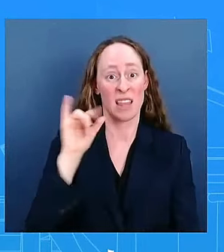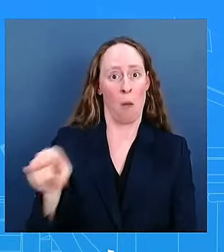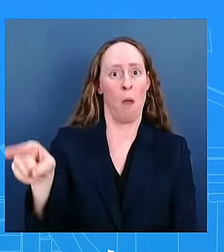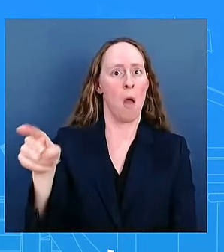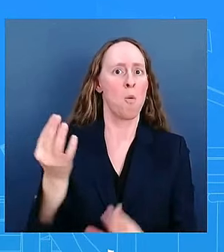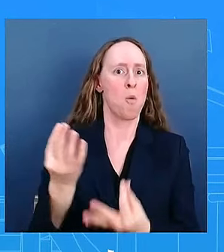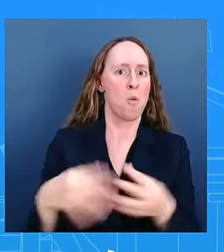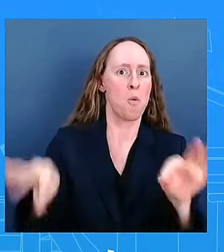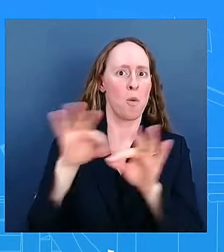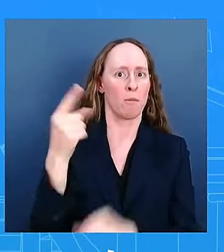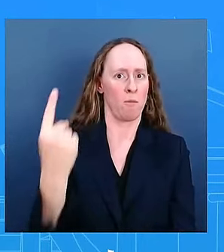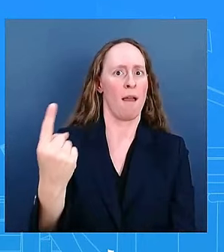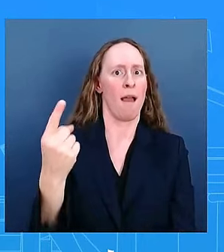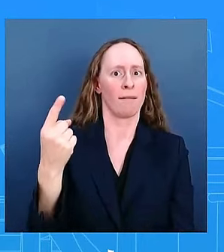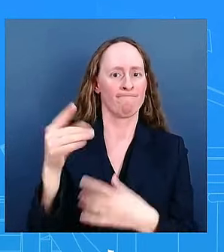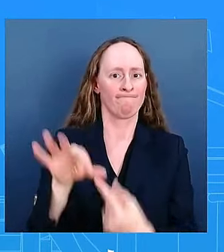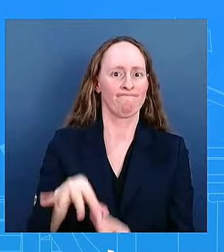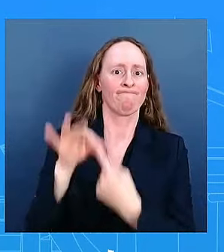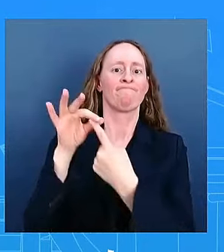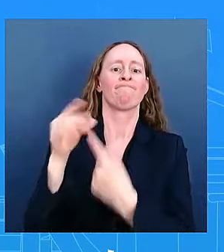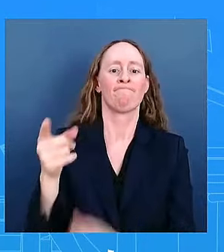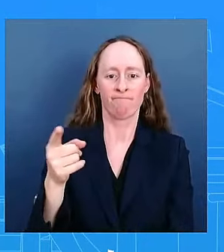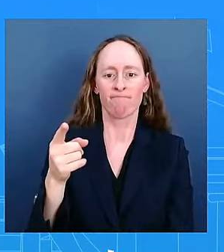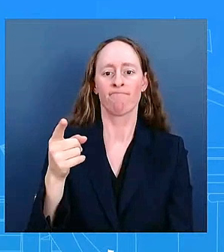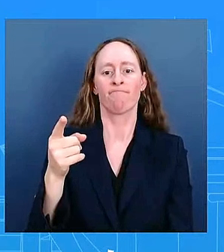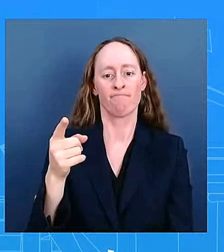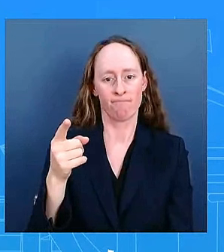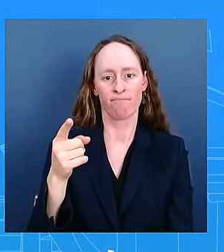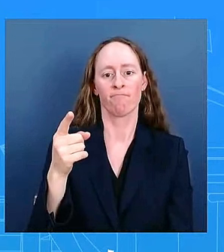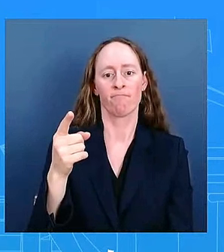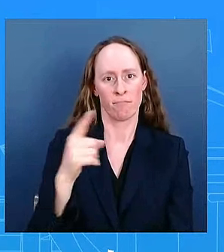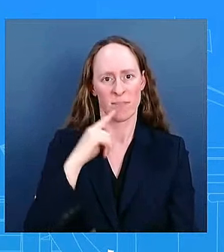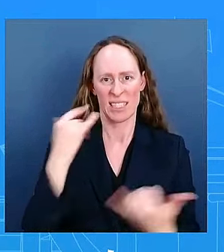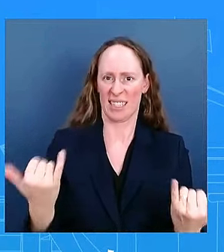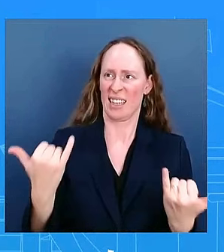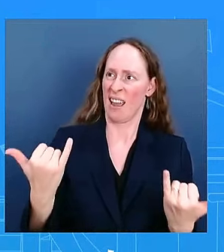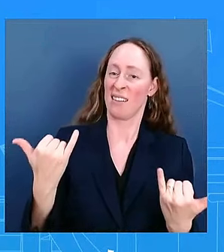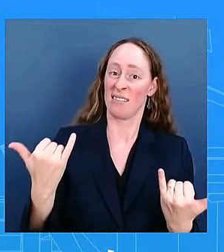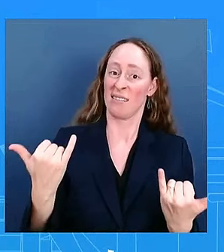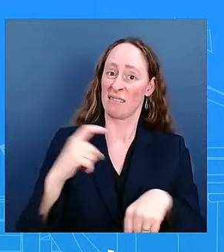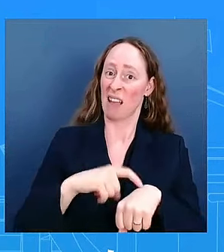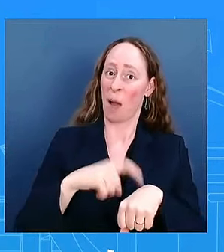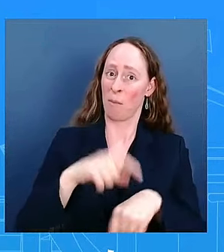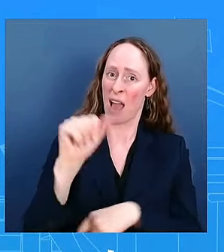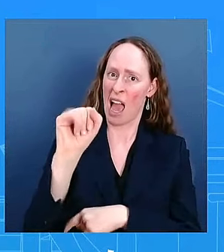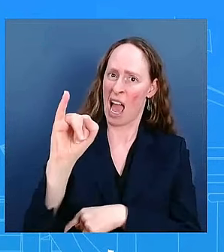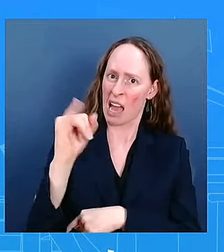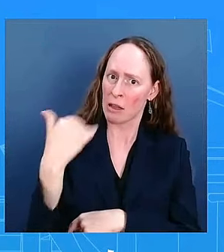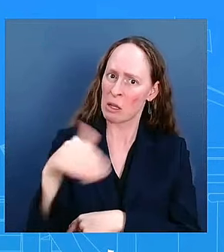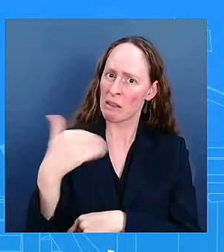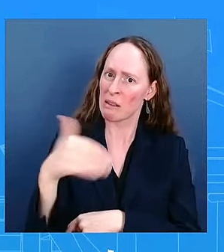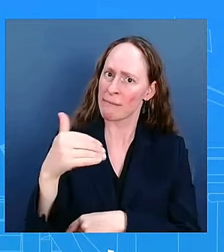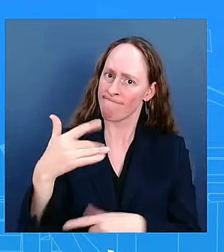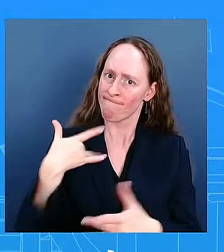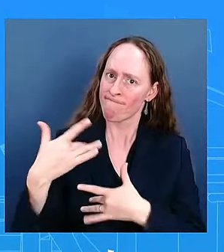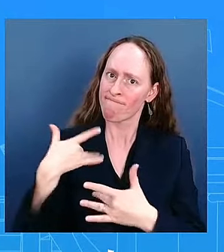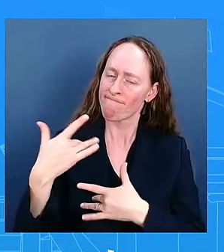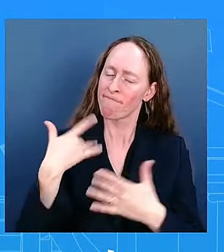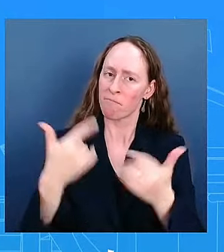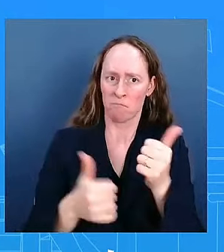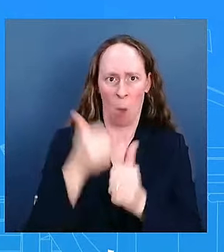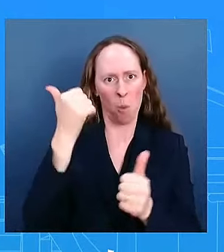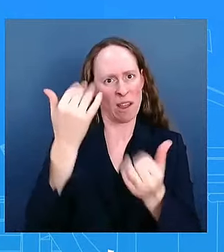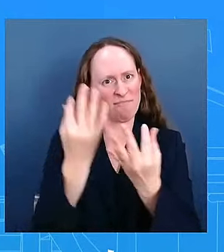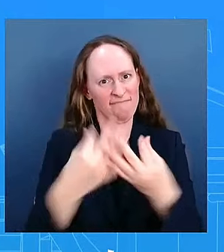vice president will continue working to ensure that this technology is developed in a way that works for the american